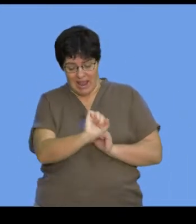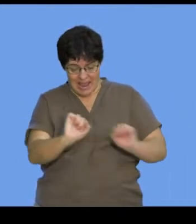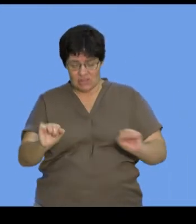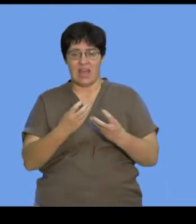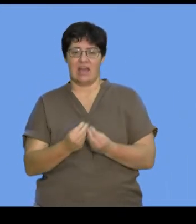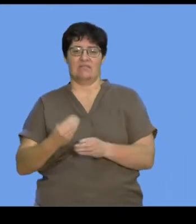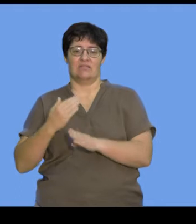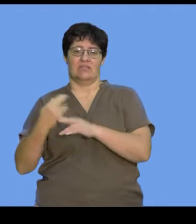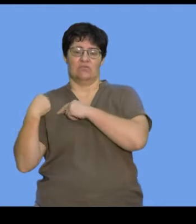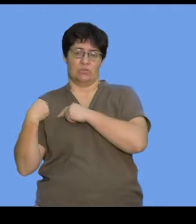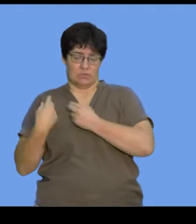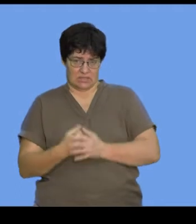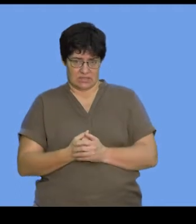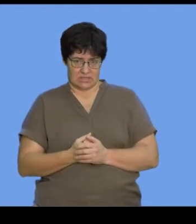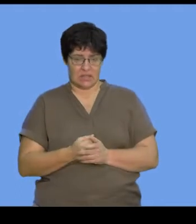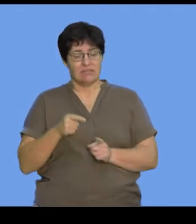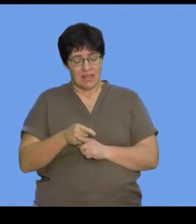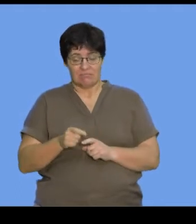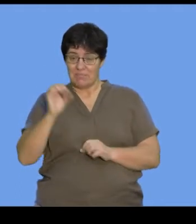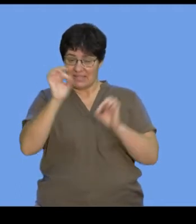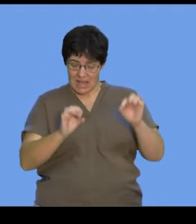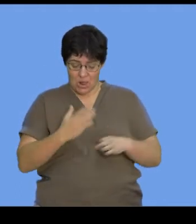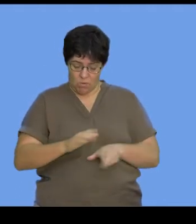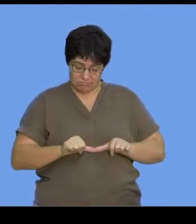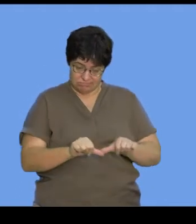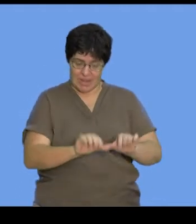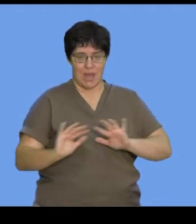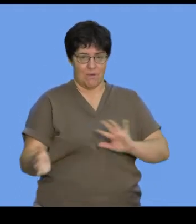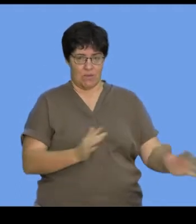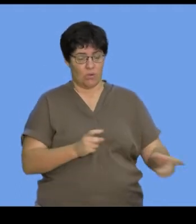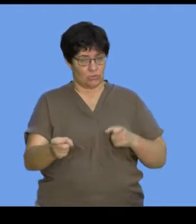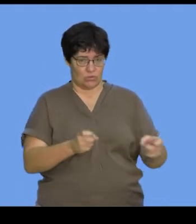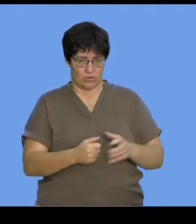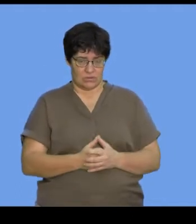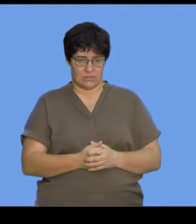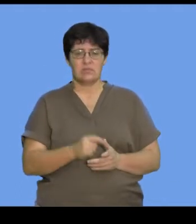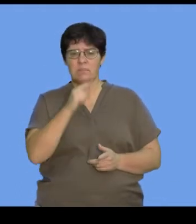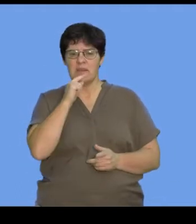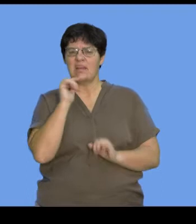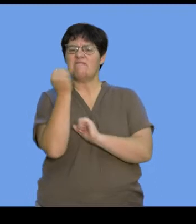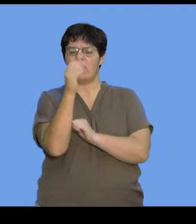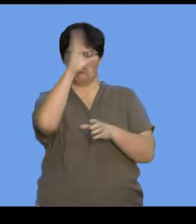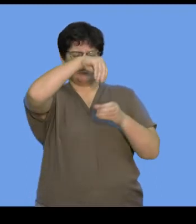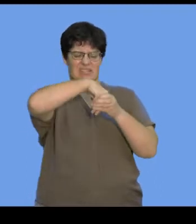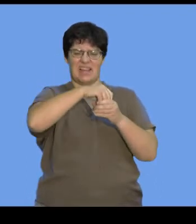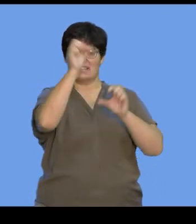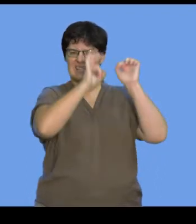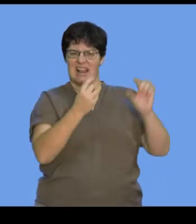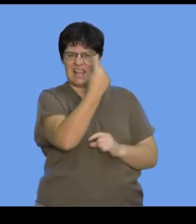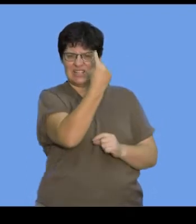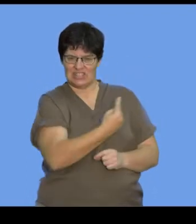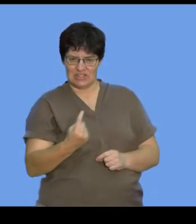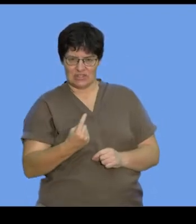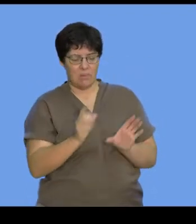work to carry out the cell's function. Each cell can be thought of as a large factory with many little departments